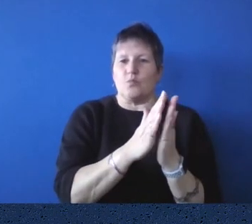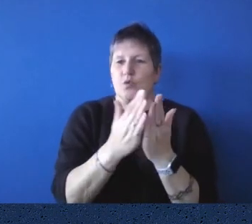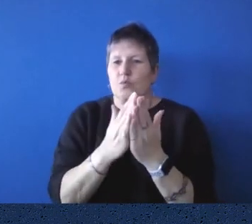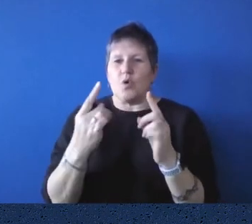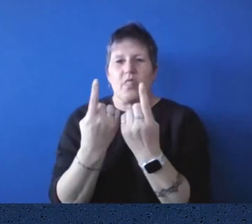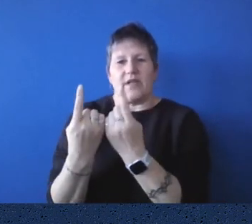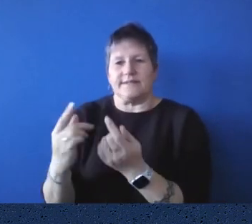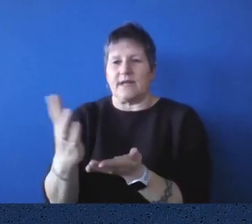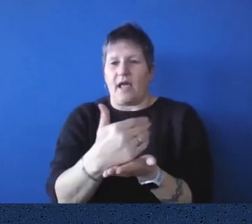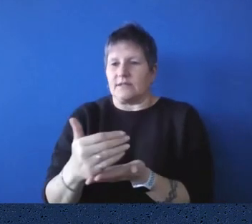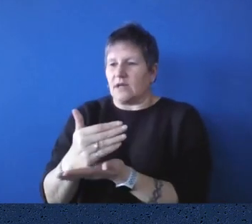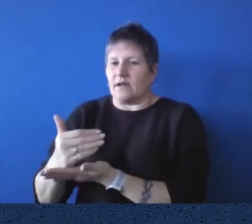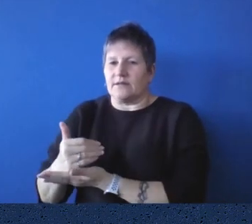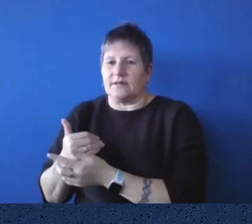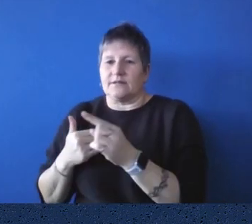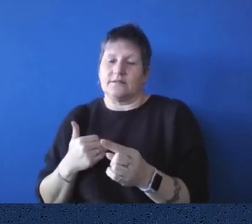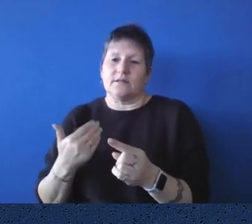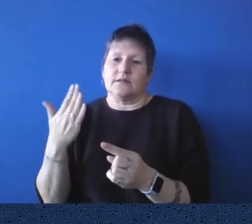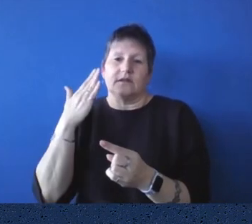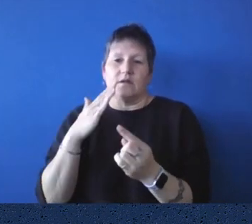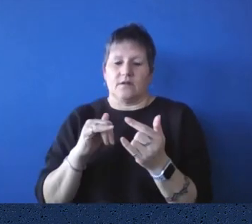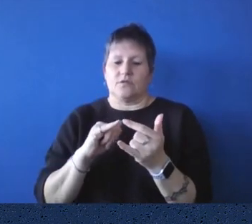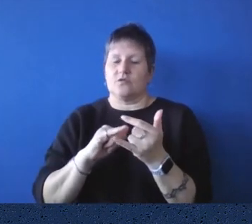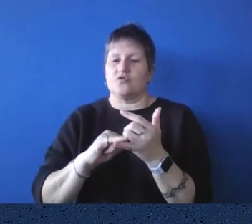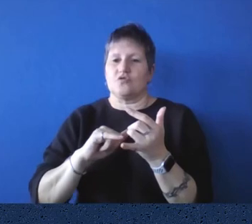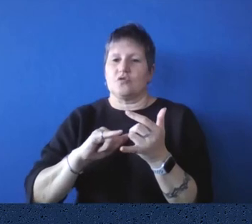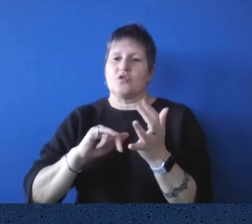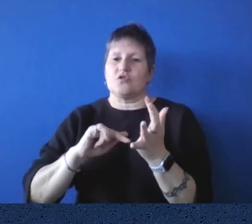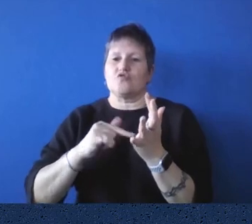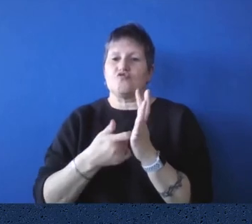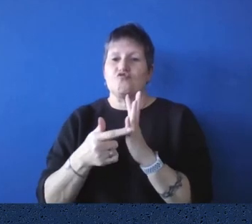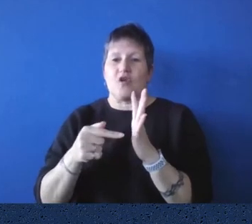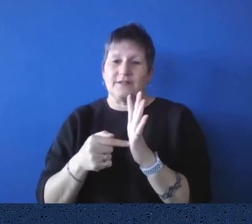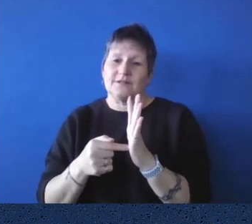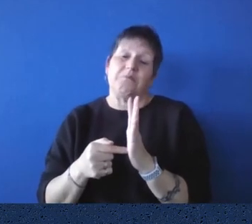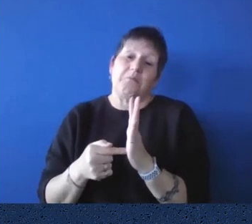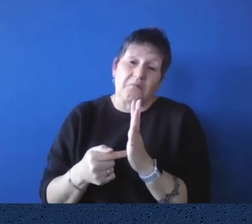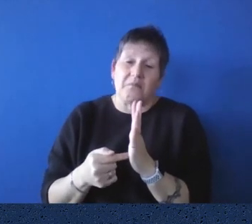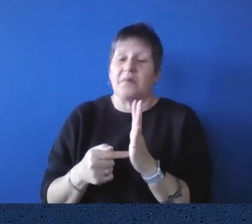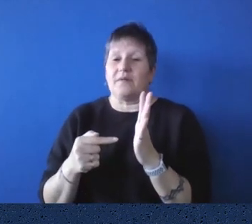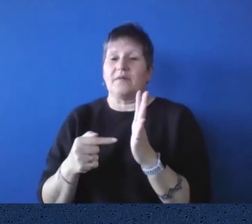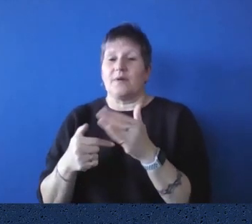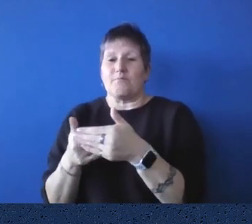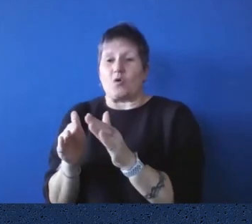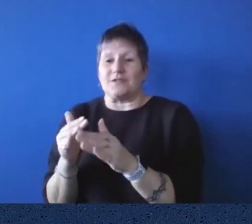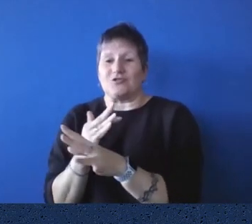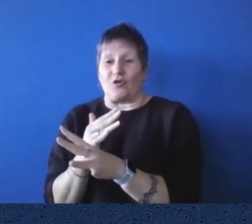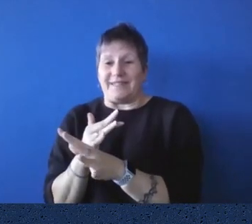will lie the tin of sardines, sans sardines. Um, all this material,